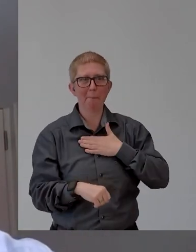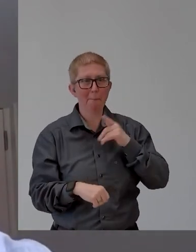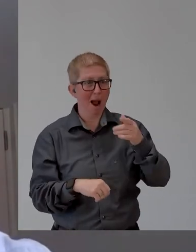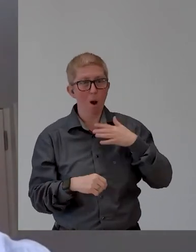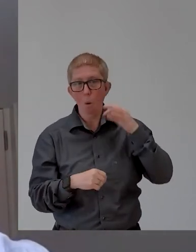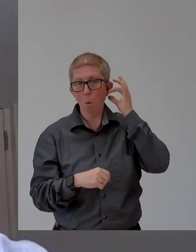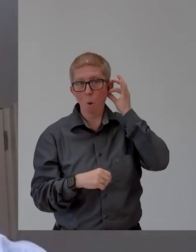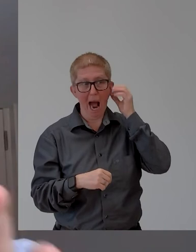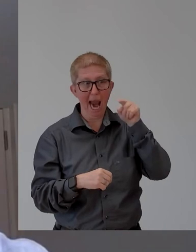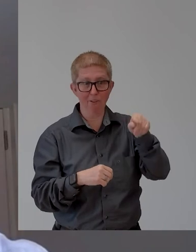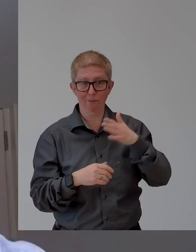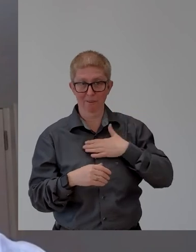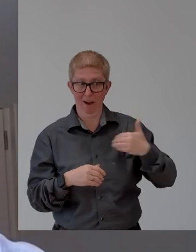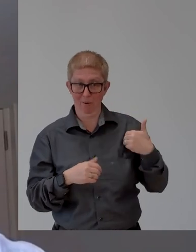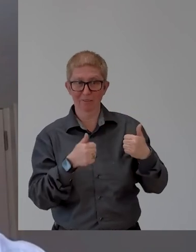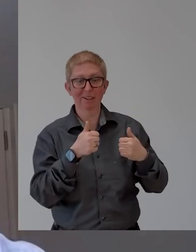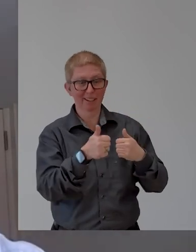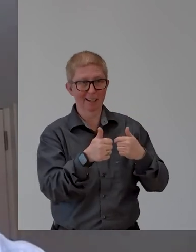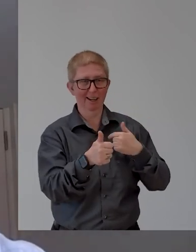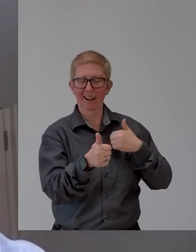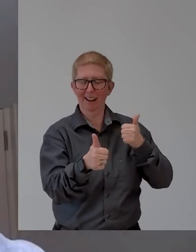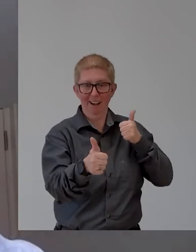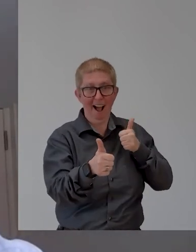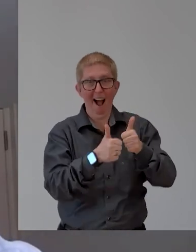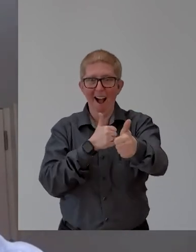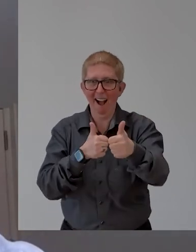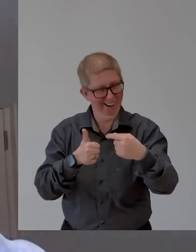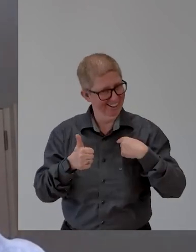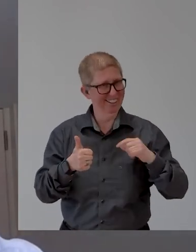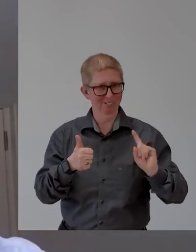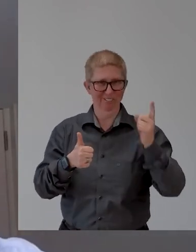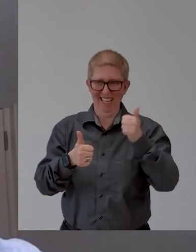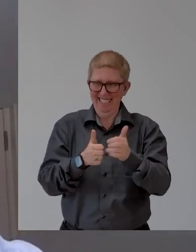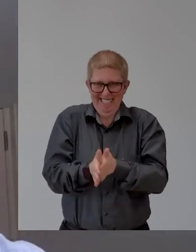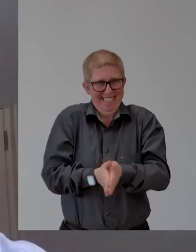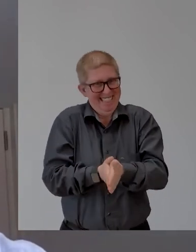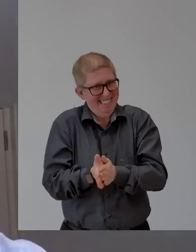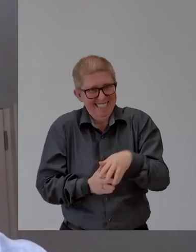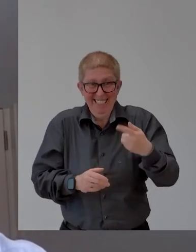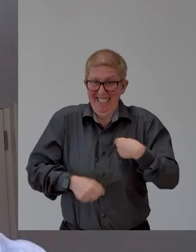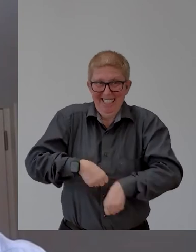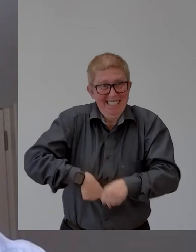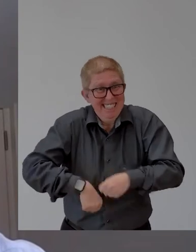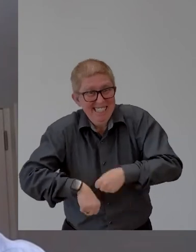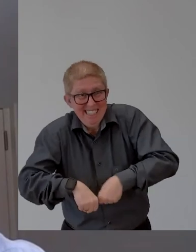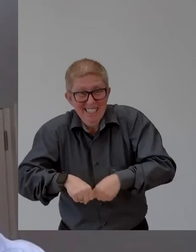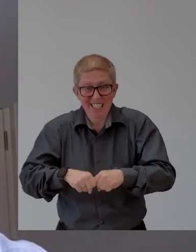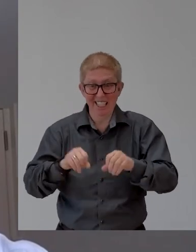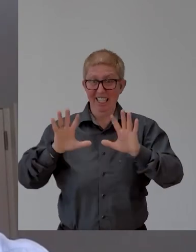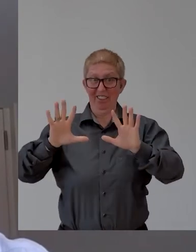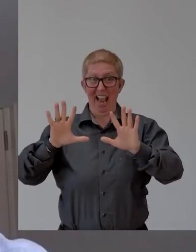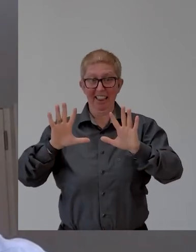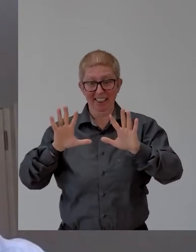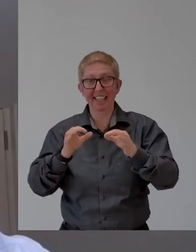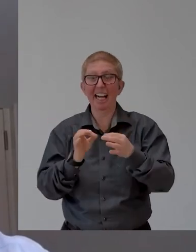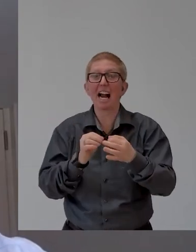got out of the water, smashed the bike. And then 10 kilometers before the finish of the bike, um, I